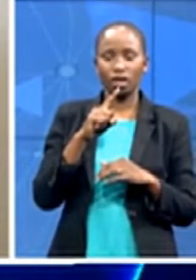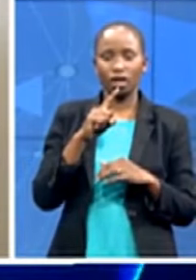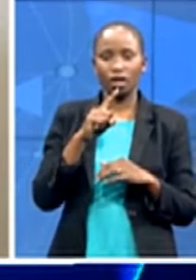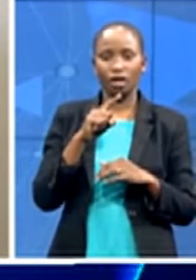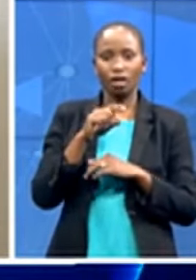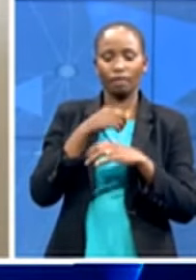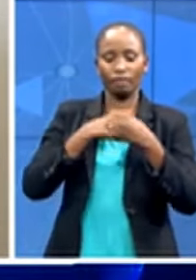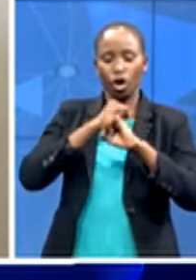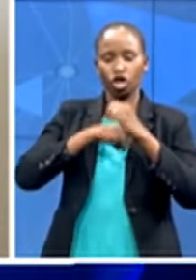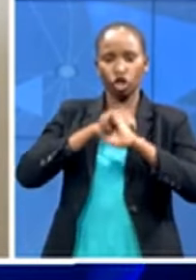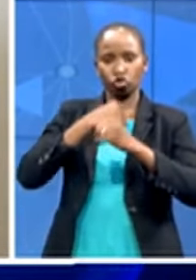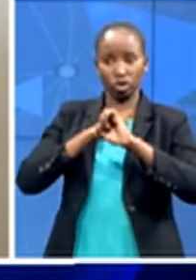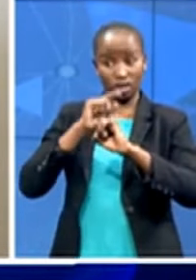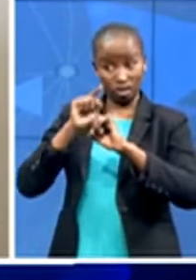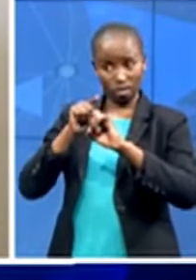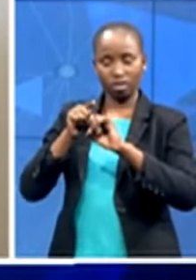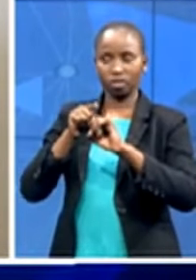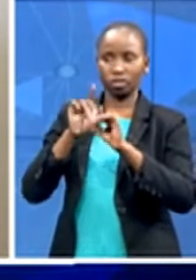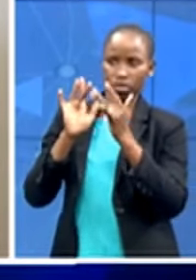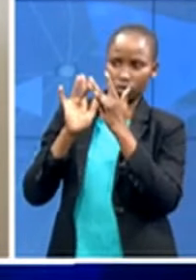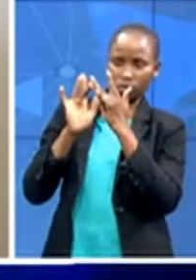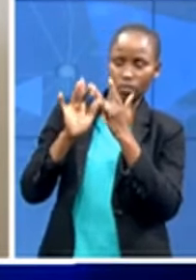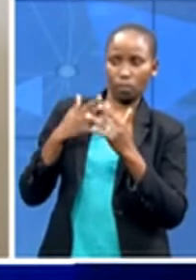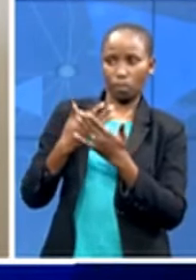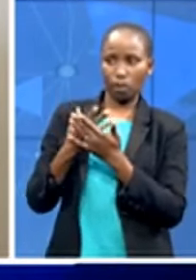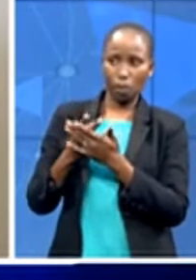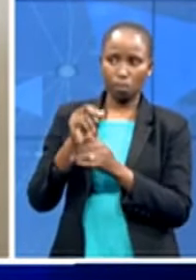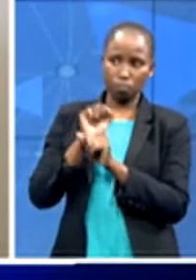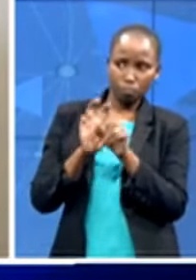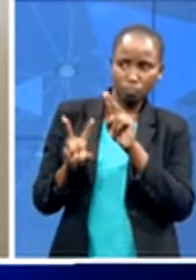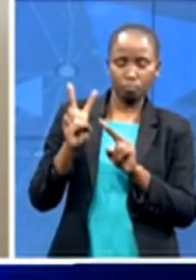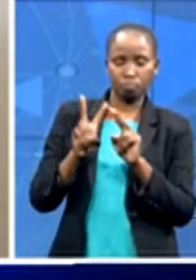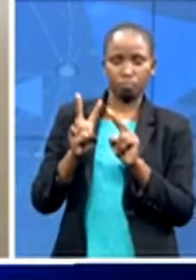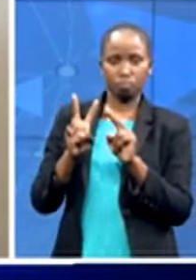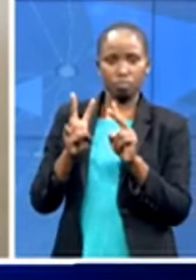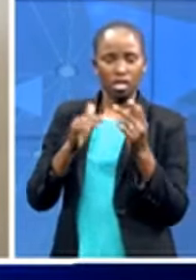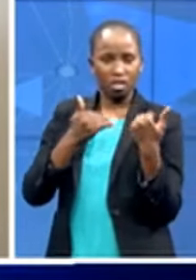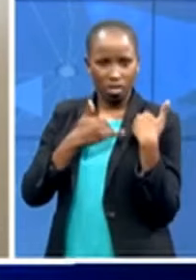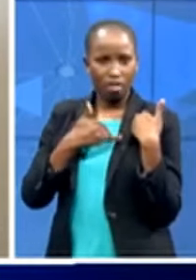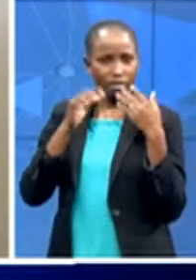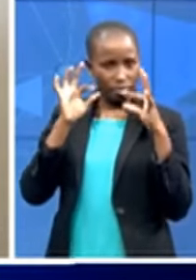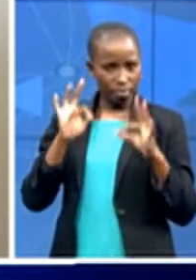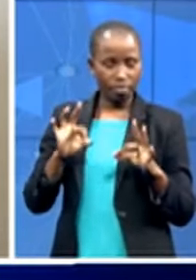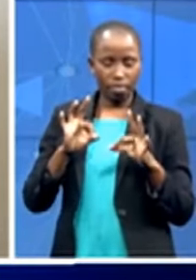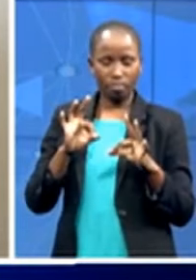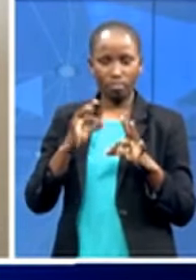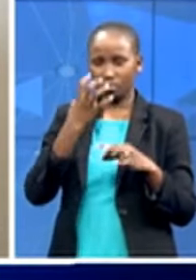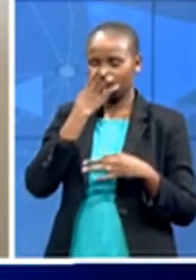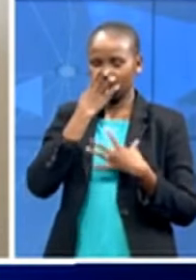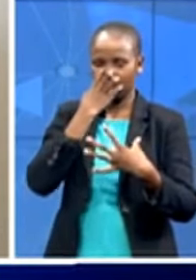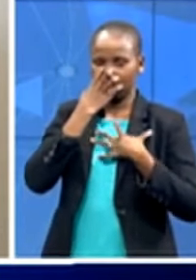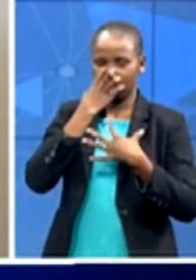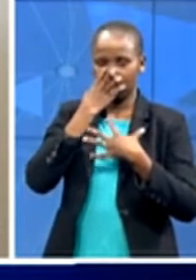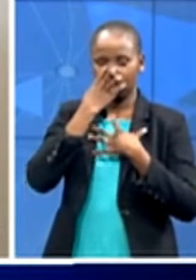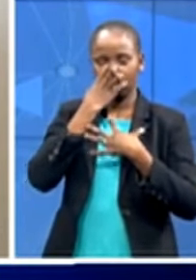monitor the safe um and efficient production of these devices because as you know you know um one of the issues or the main